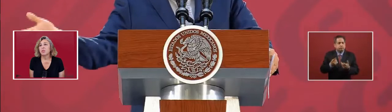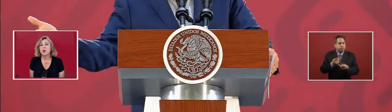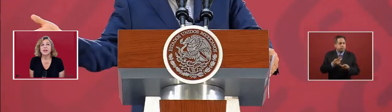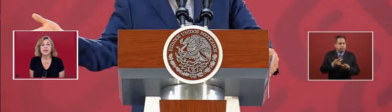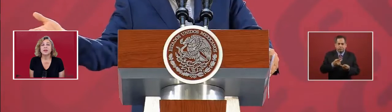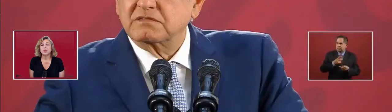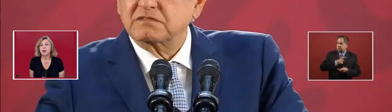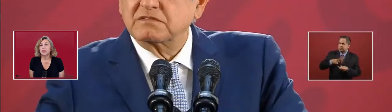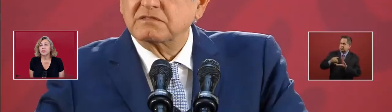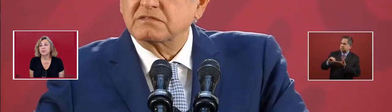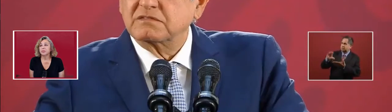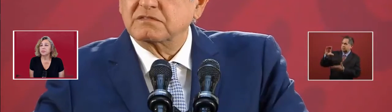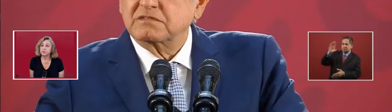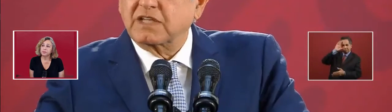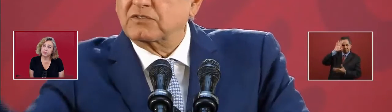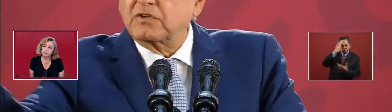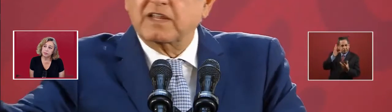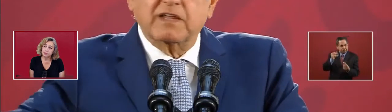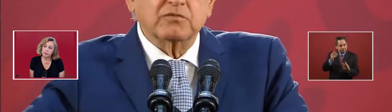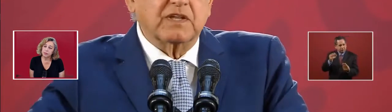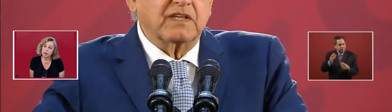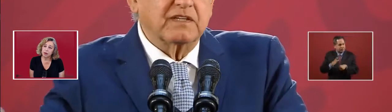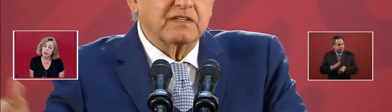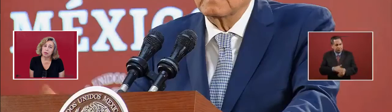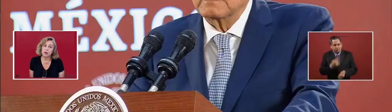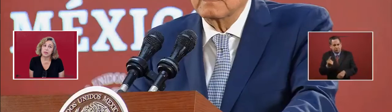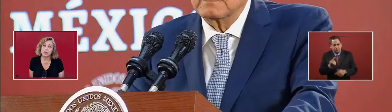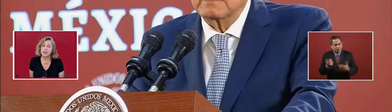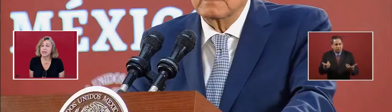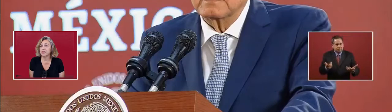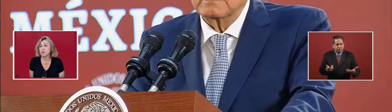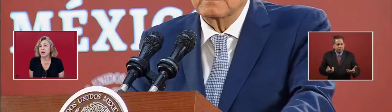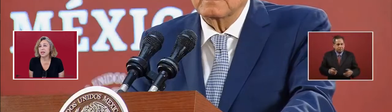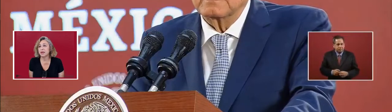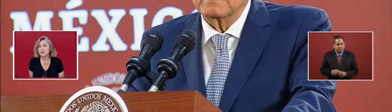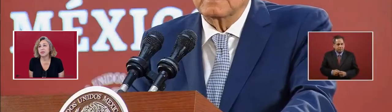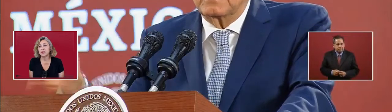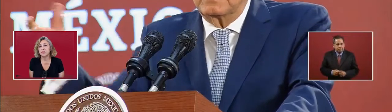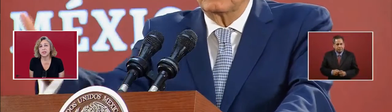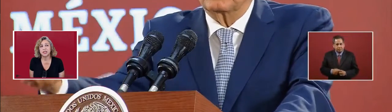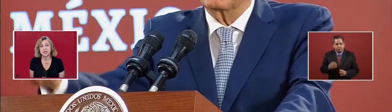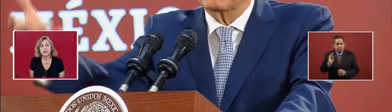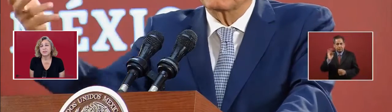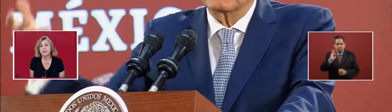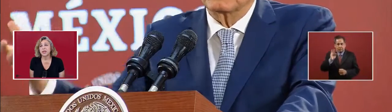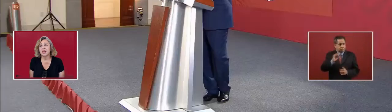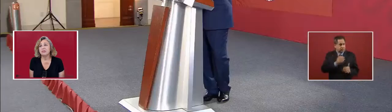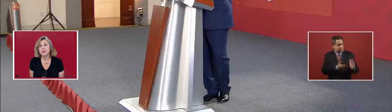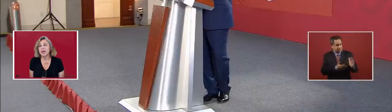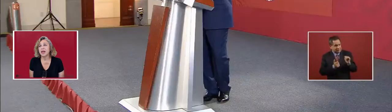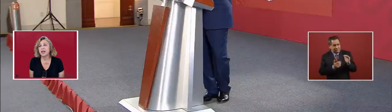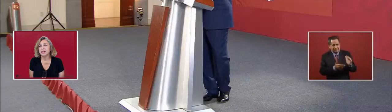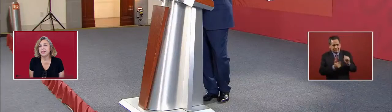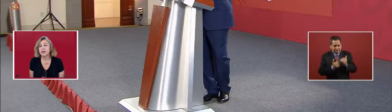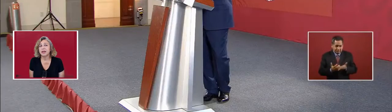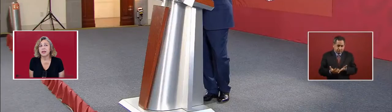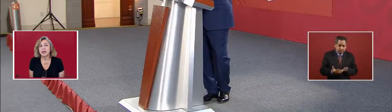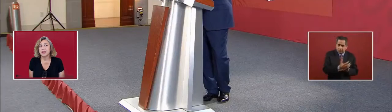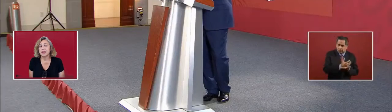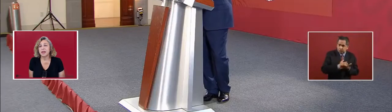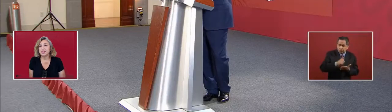Why did it grow? Or the debt, why did it grow so much? If they had